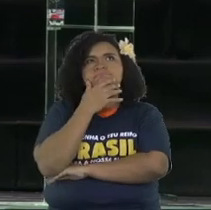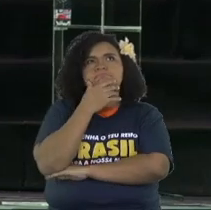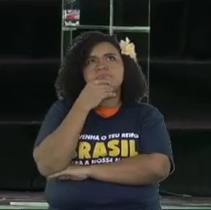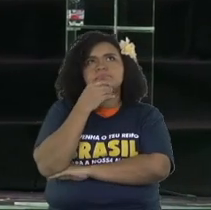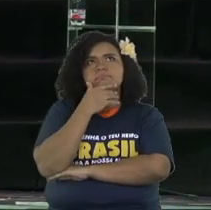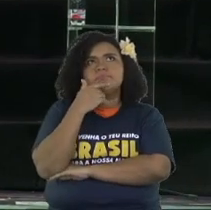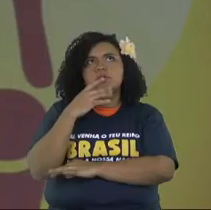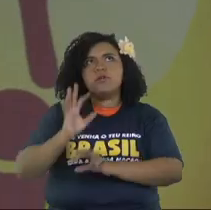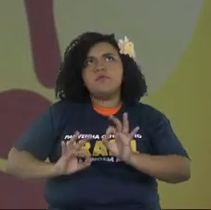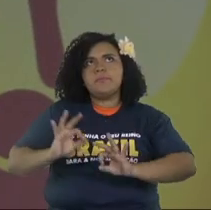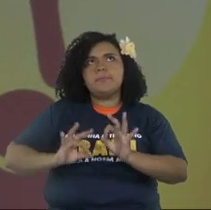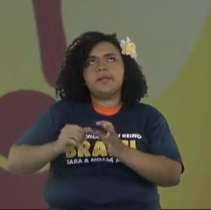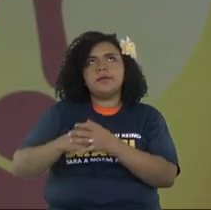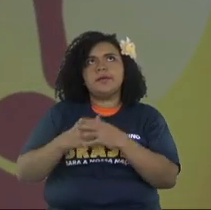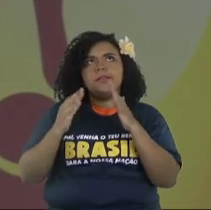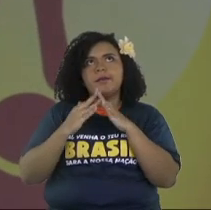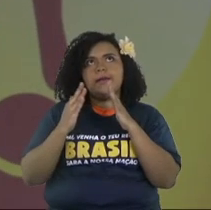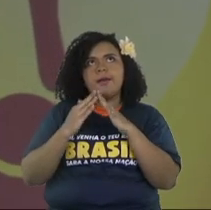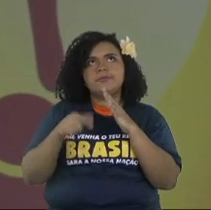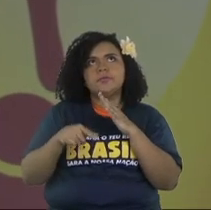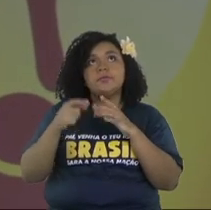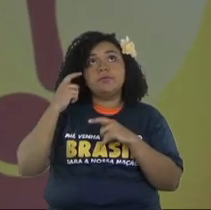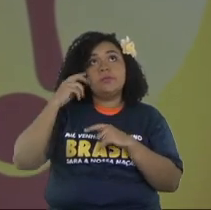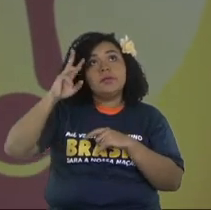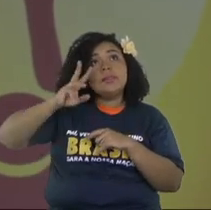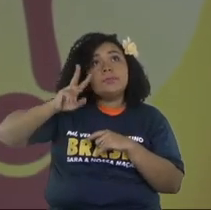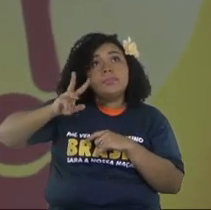Jesus house. That's what He's telling you.